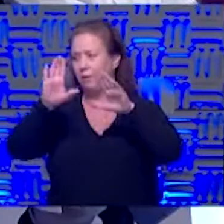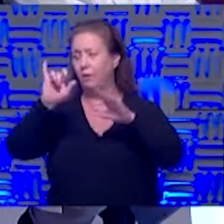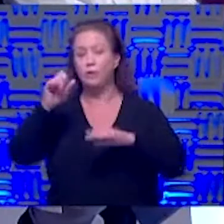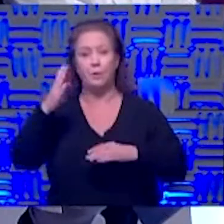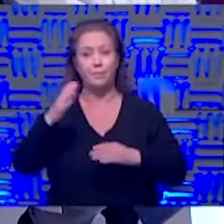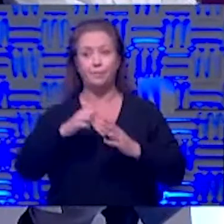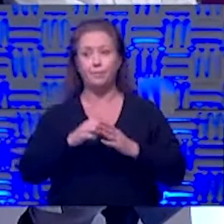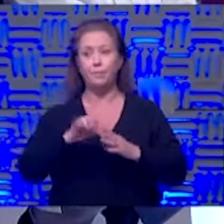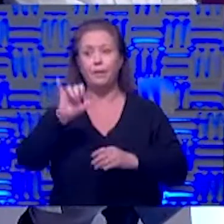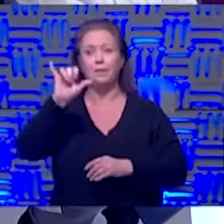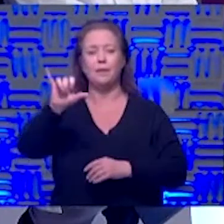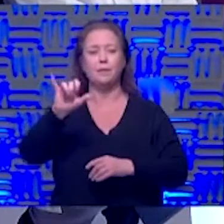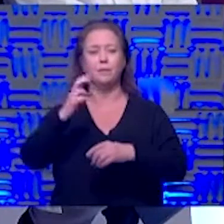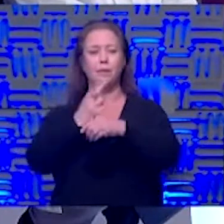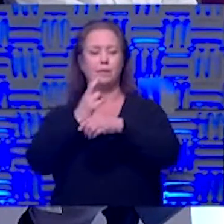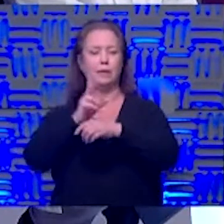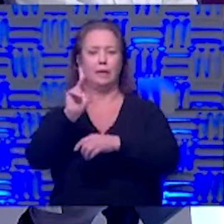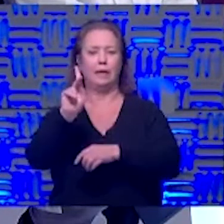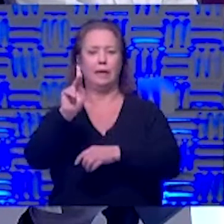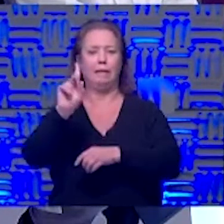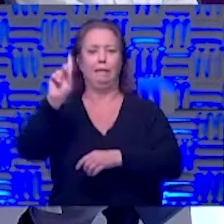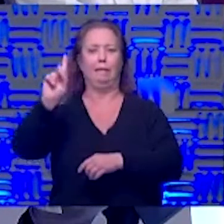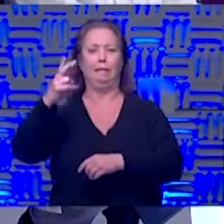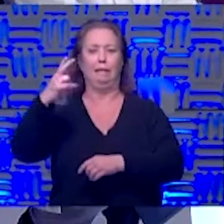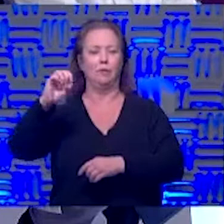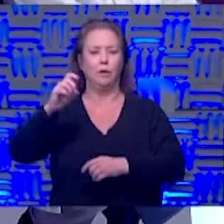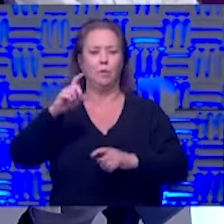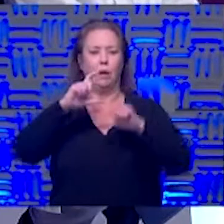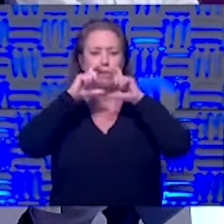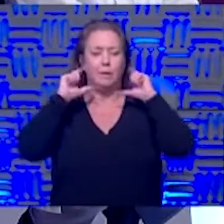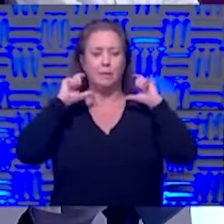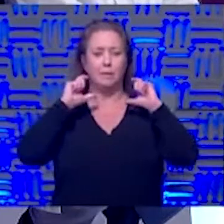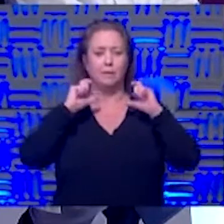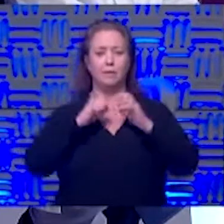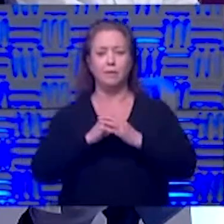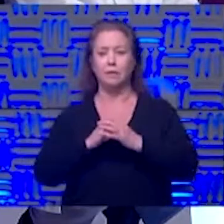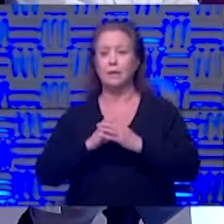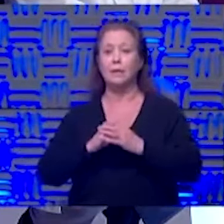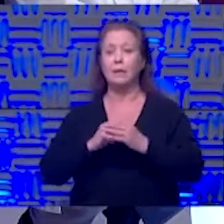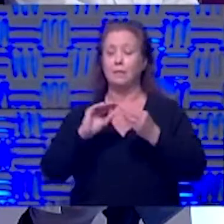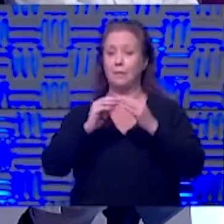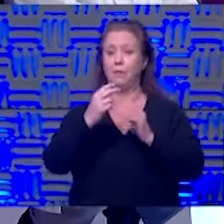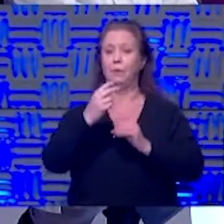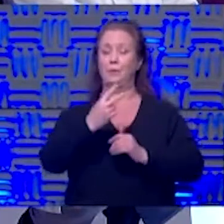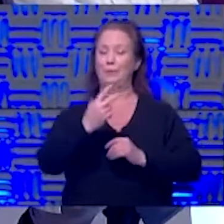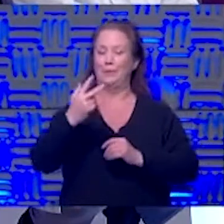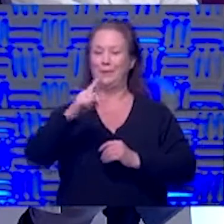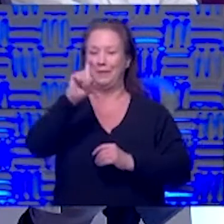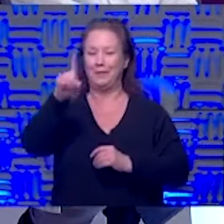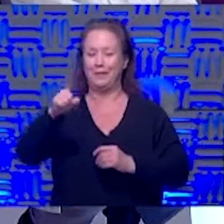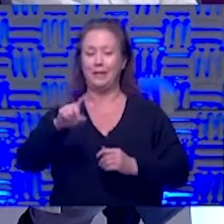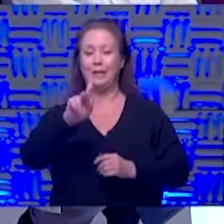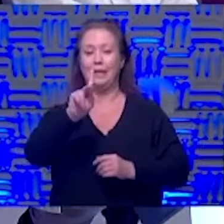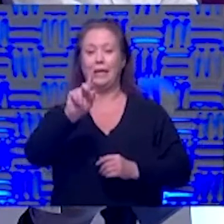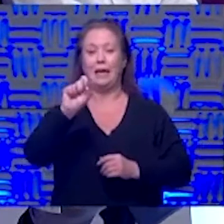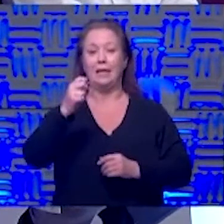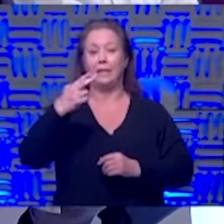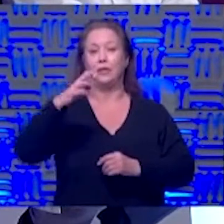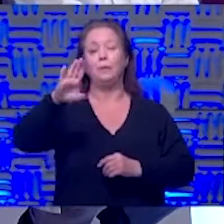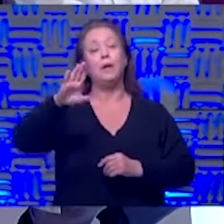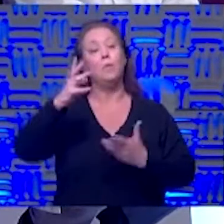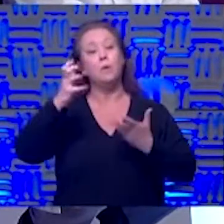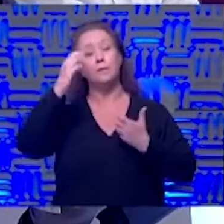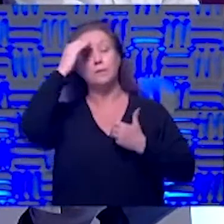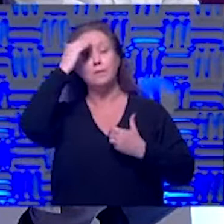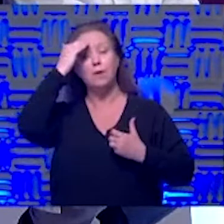that's why we haven't used kdh right because we have it and it's already working for us good that was question two and three so now we'll move on to kshb and they wanted